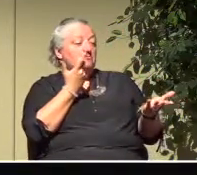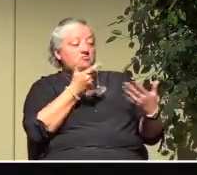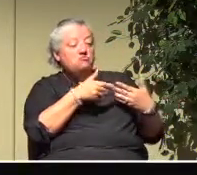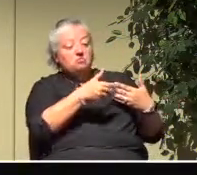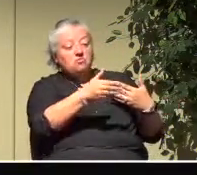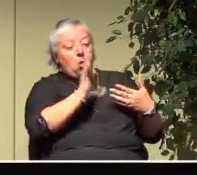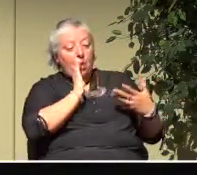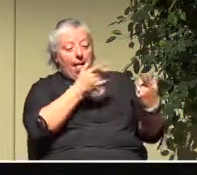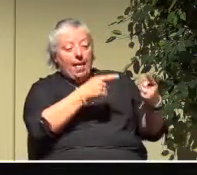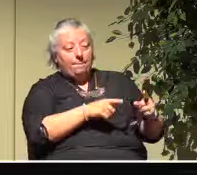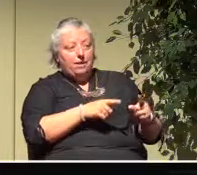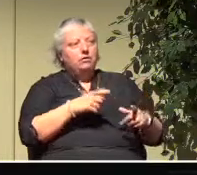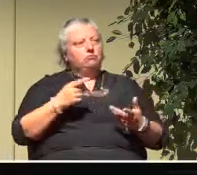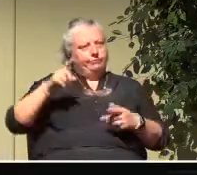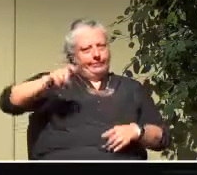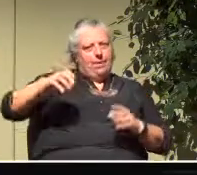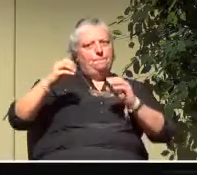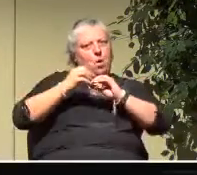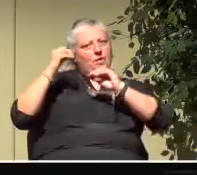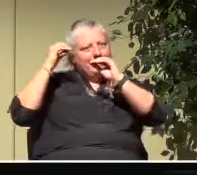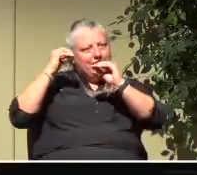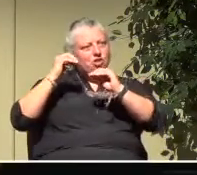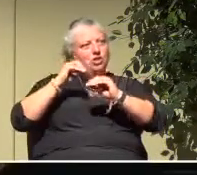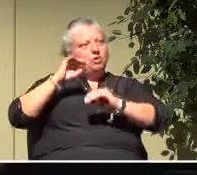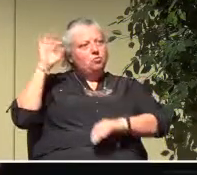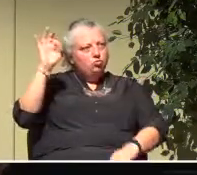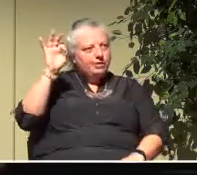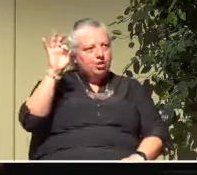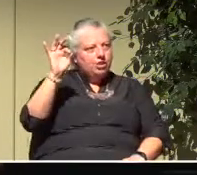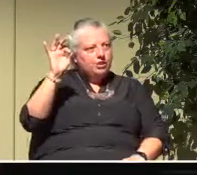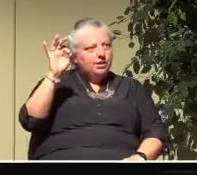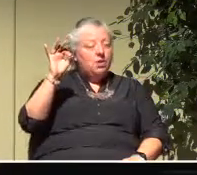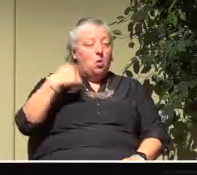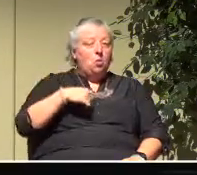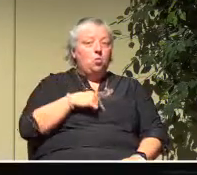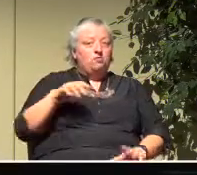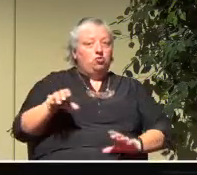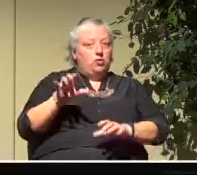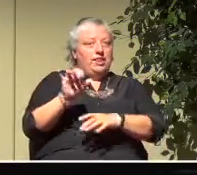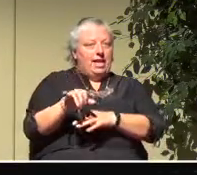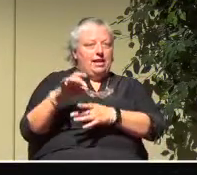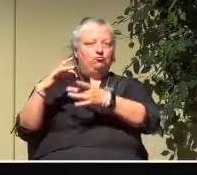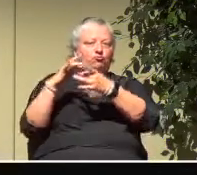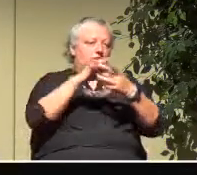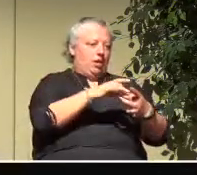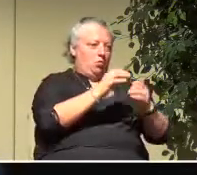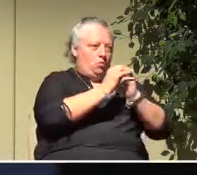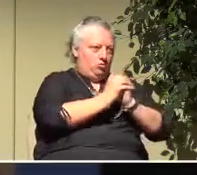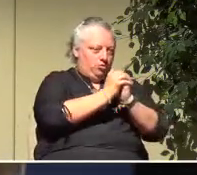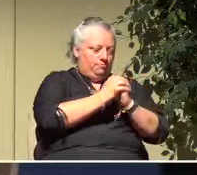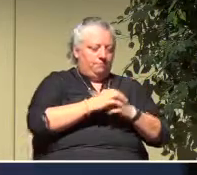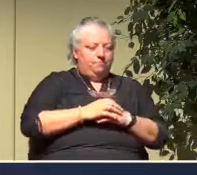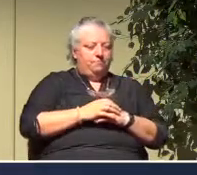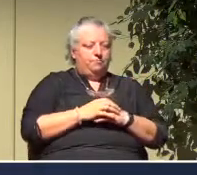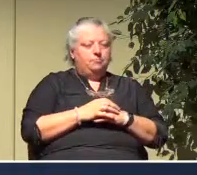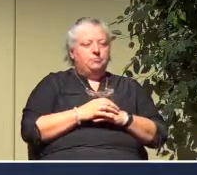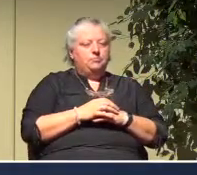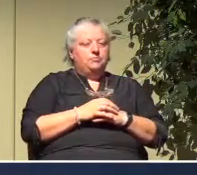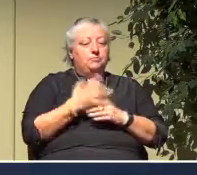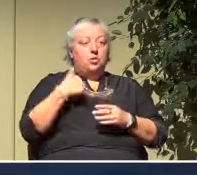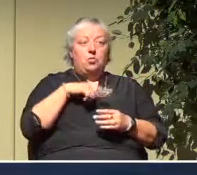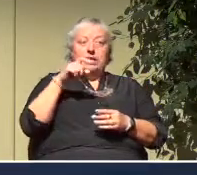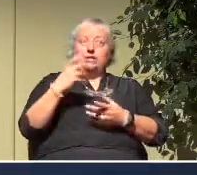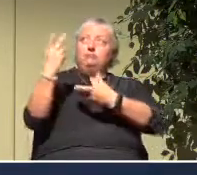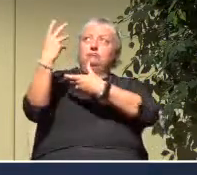obvious that we're going to need more teaching and preaching. And we have been doing teaching and preaching on worship. We're going to need to do more on the